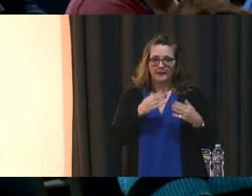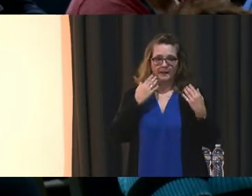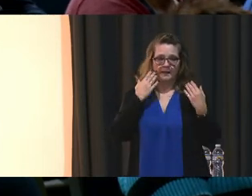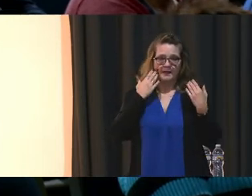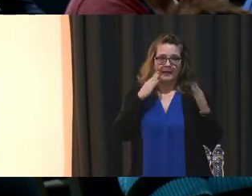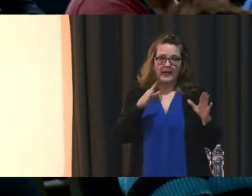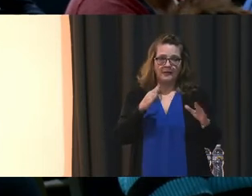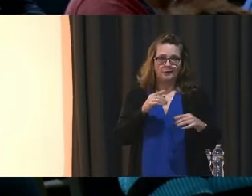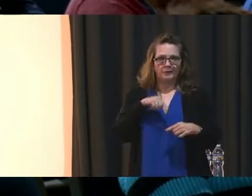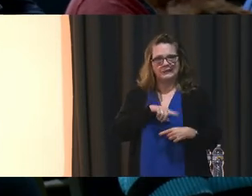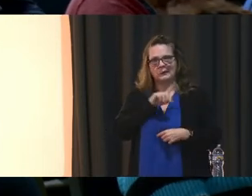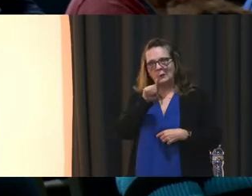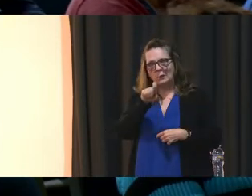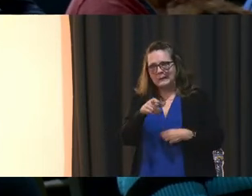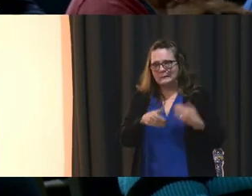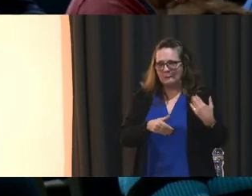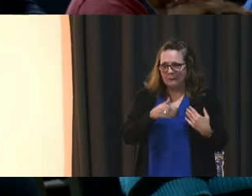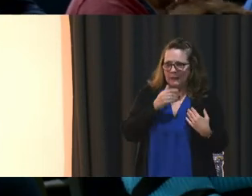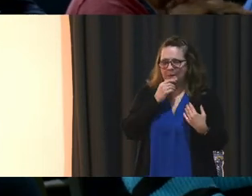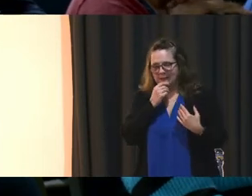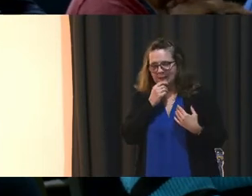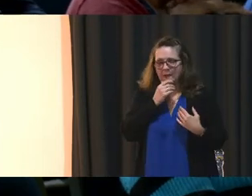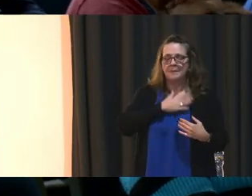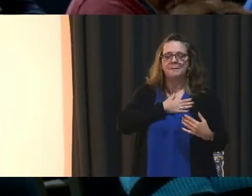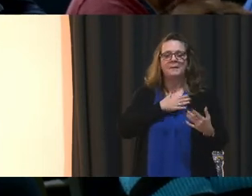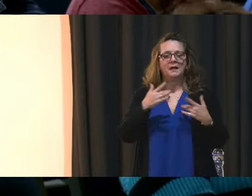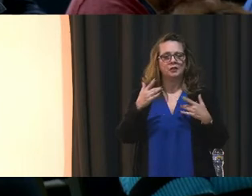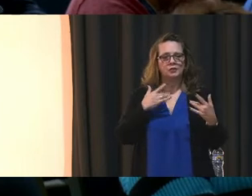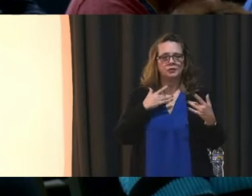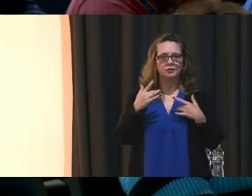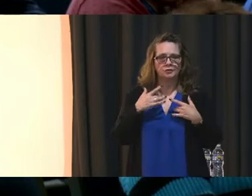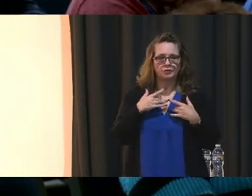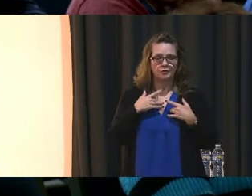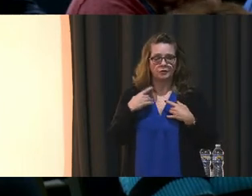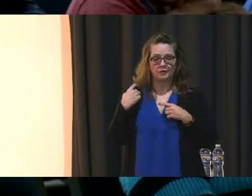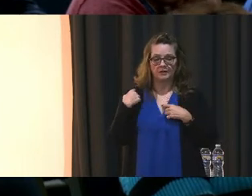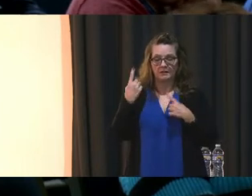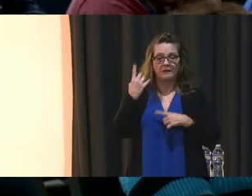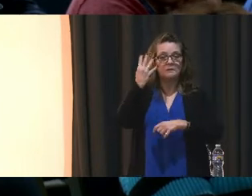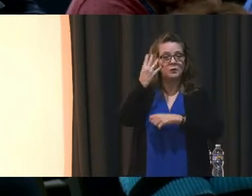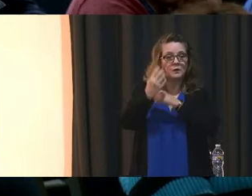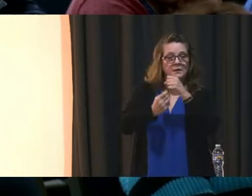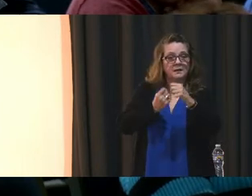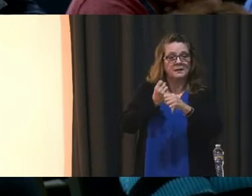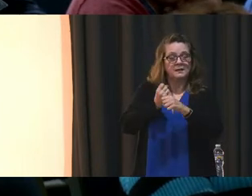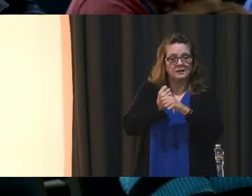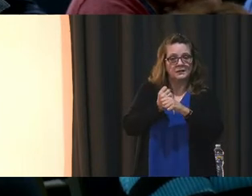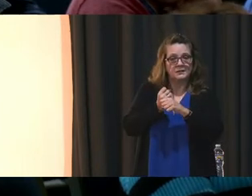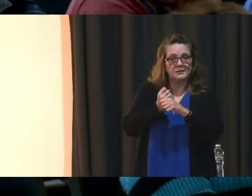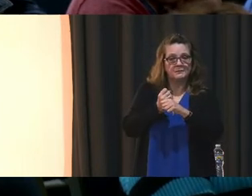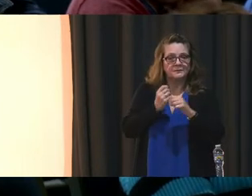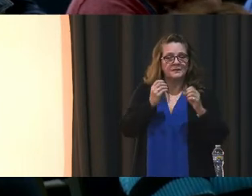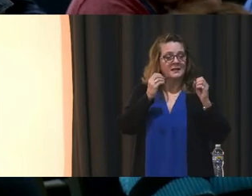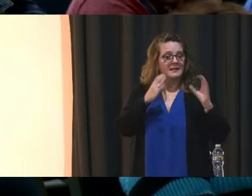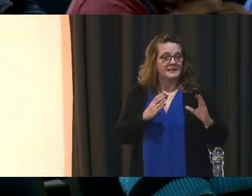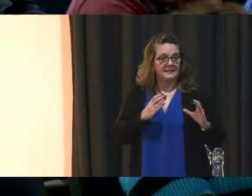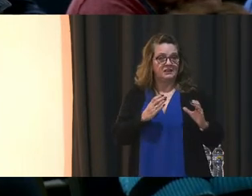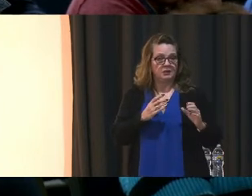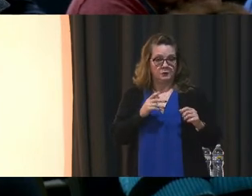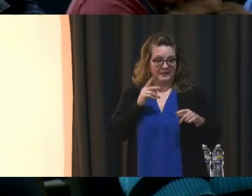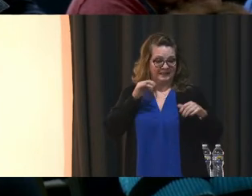to come out as a question maybe, but my concern is that over the last four years, the teacher retention